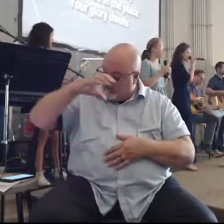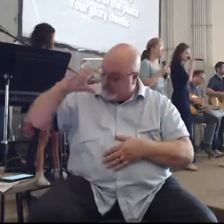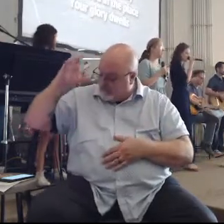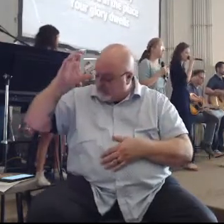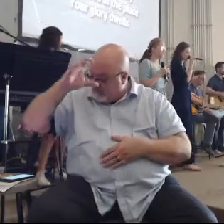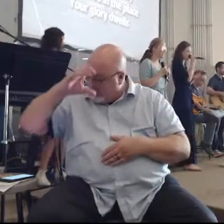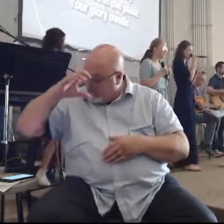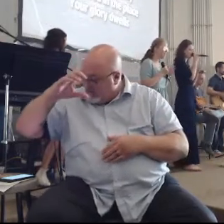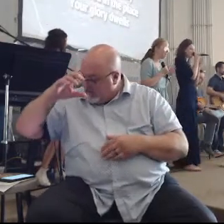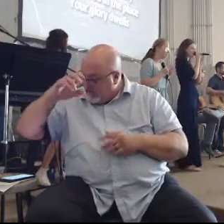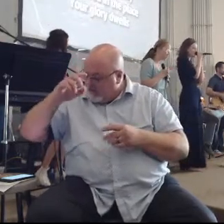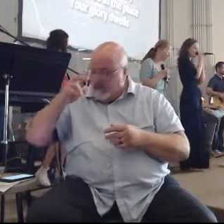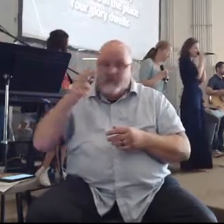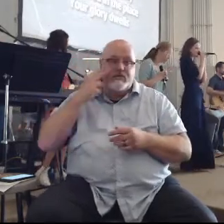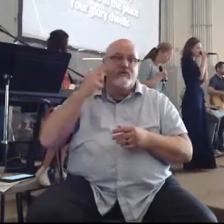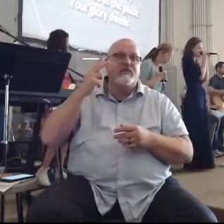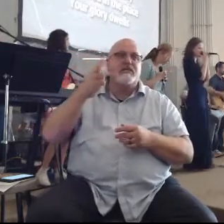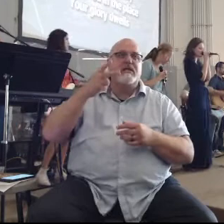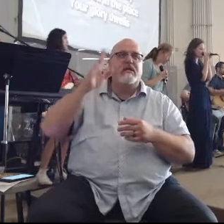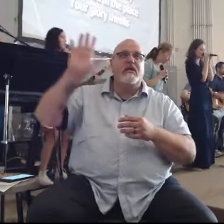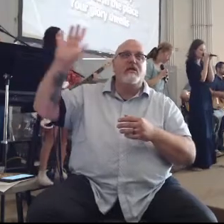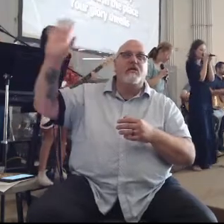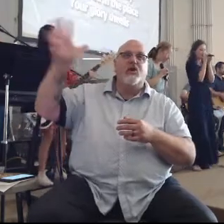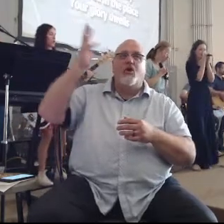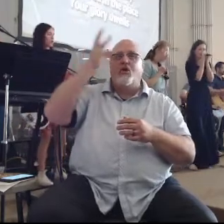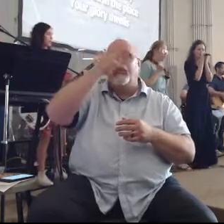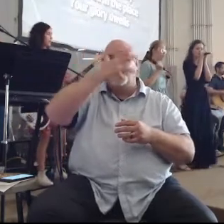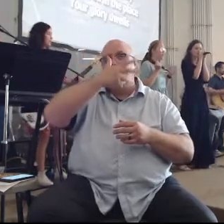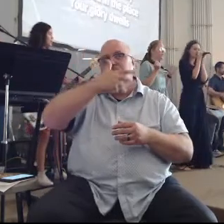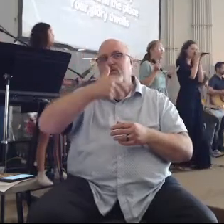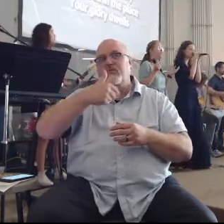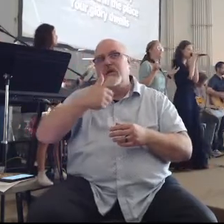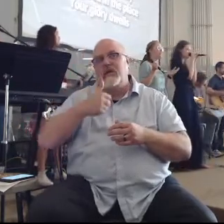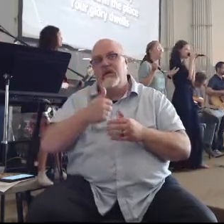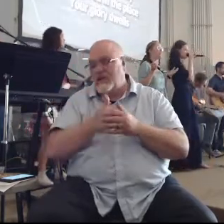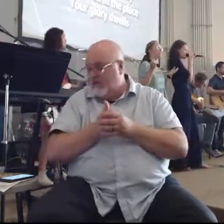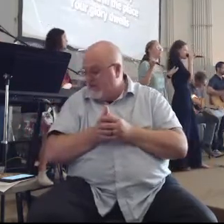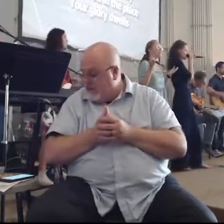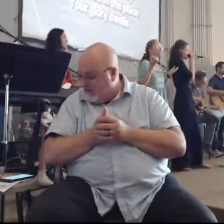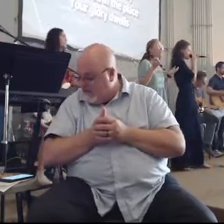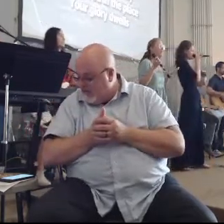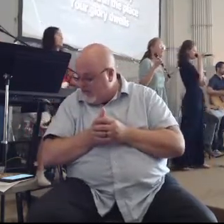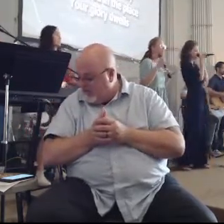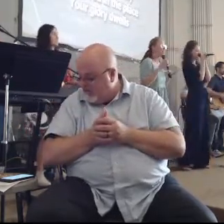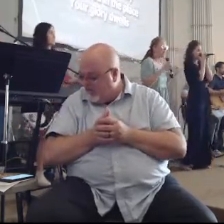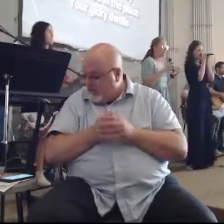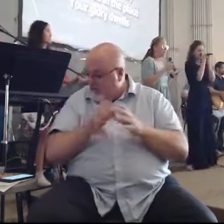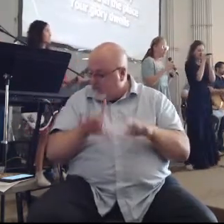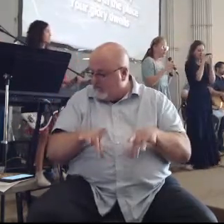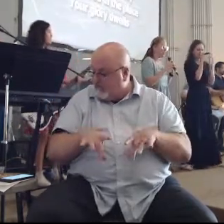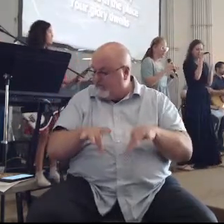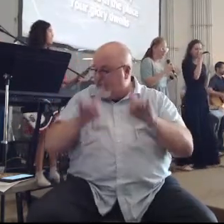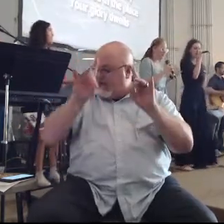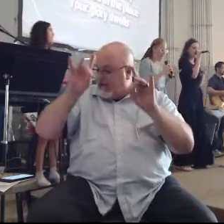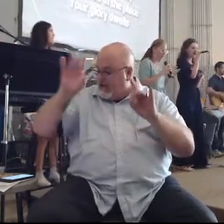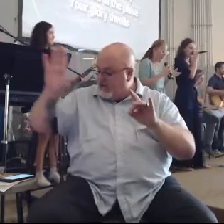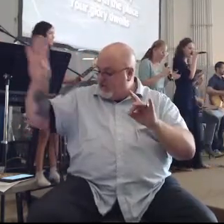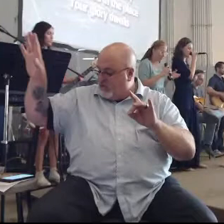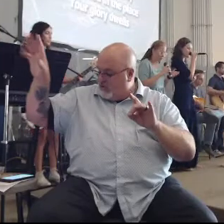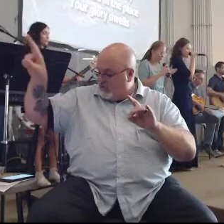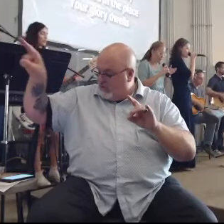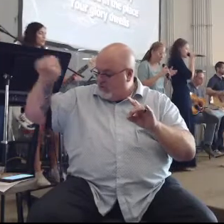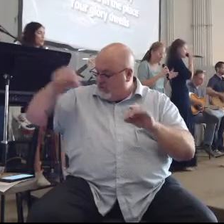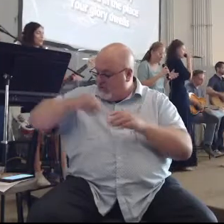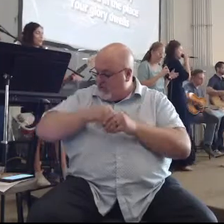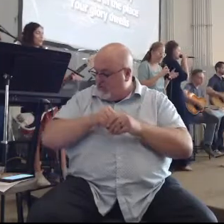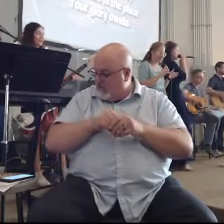To see your beauty To find